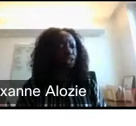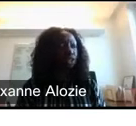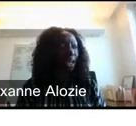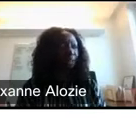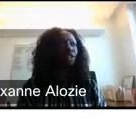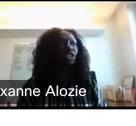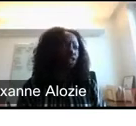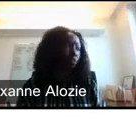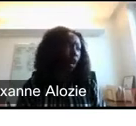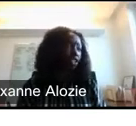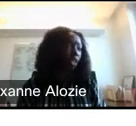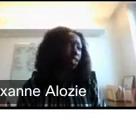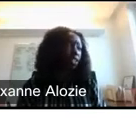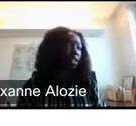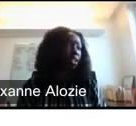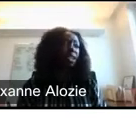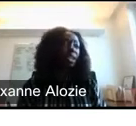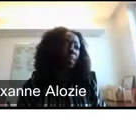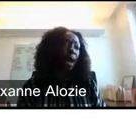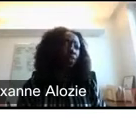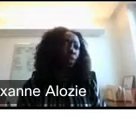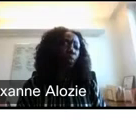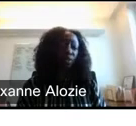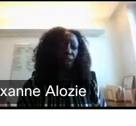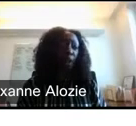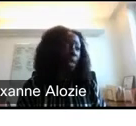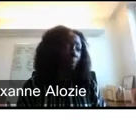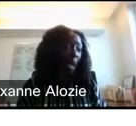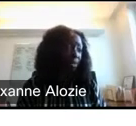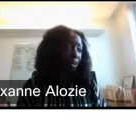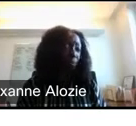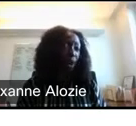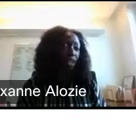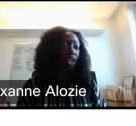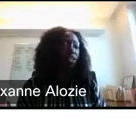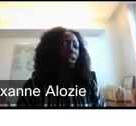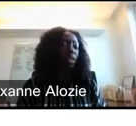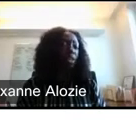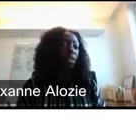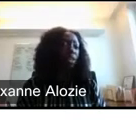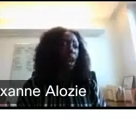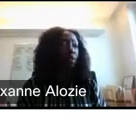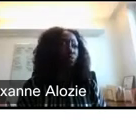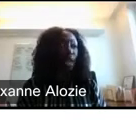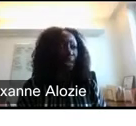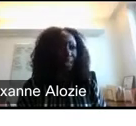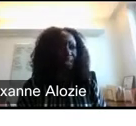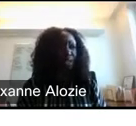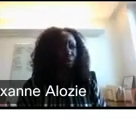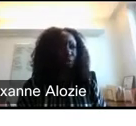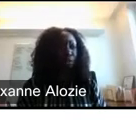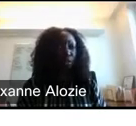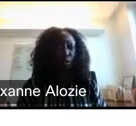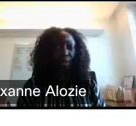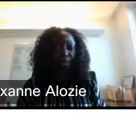conversation, they'll kind of look at this project, see about, you know, the development impact of the project. They kind of get